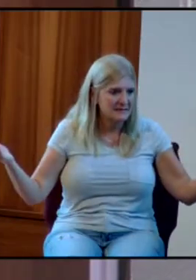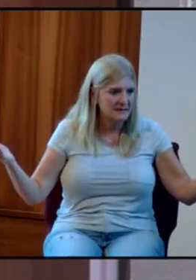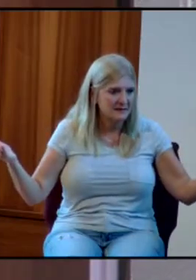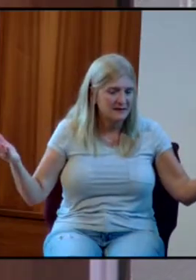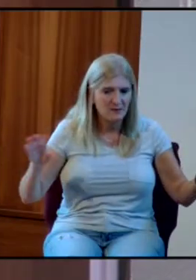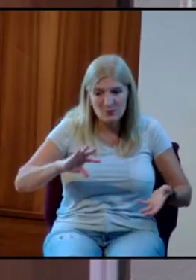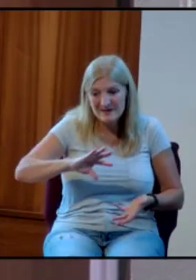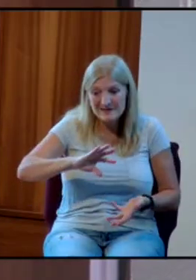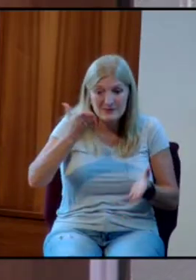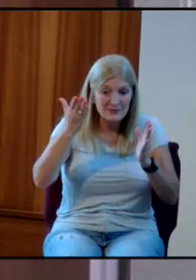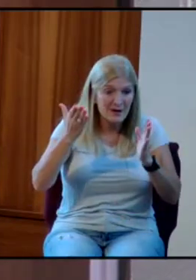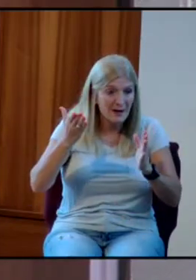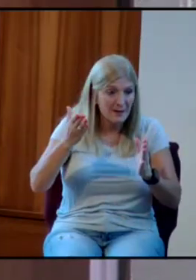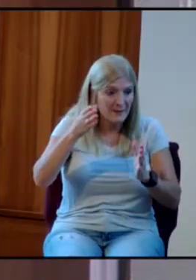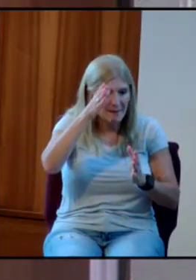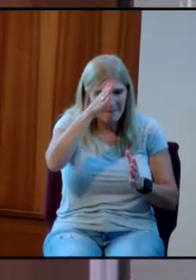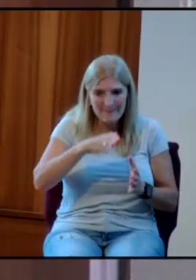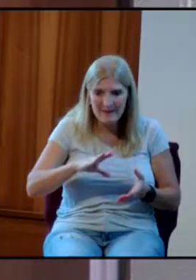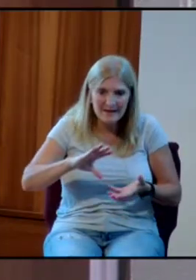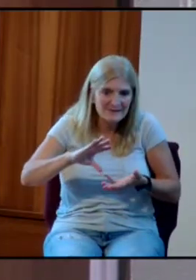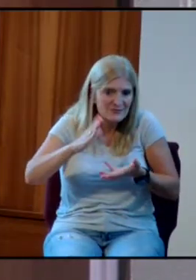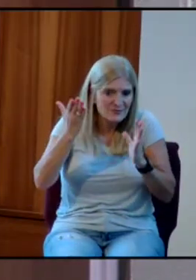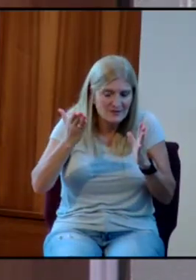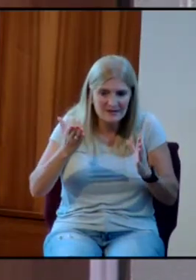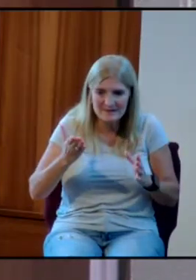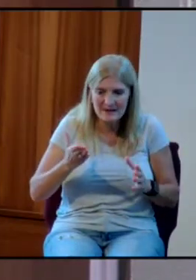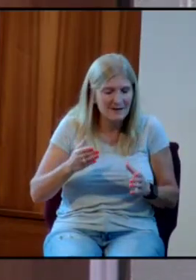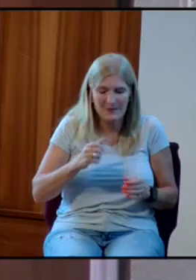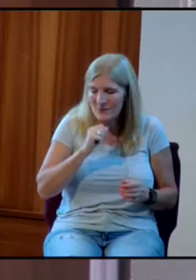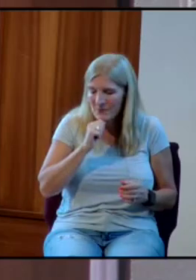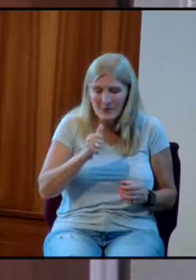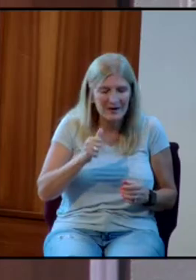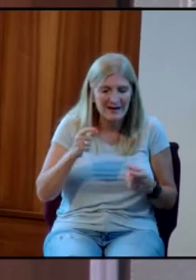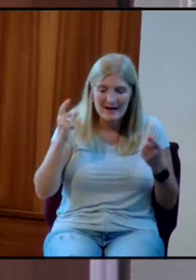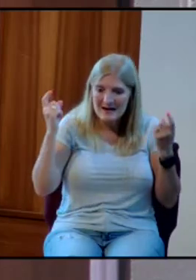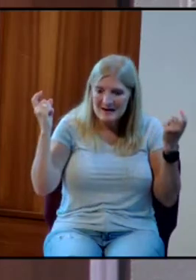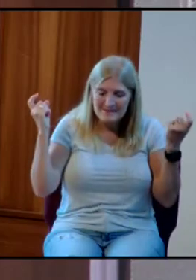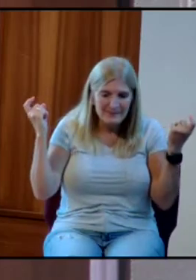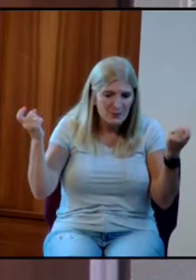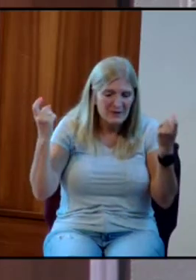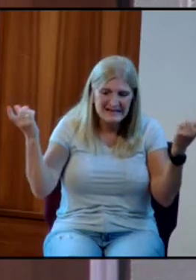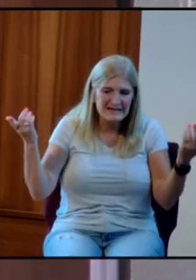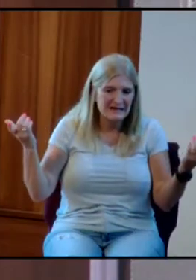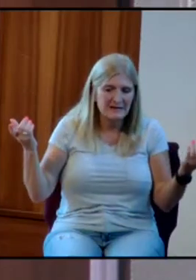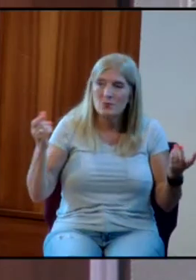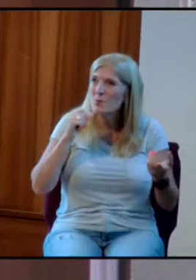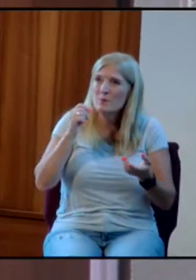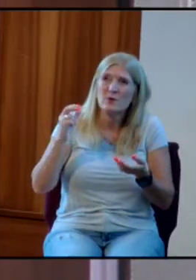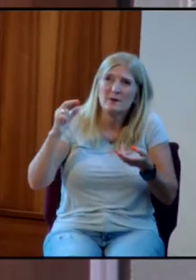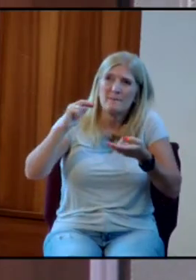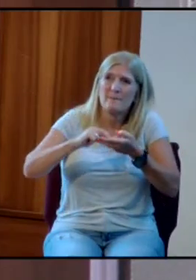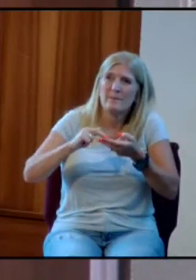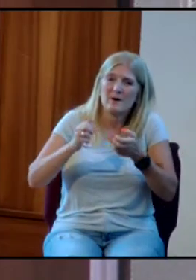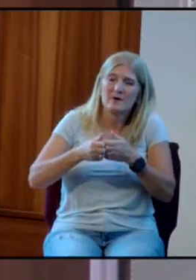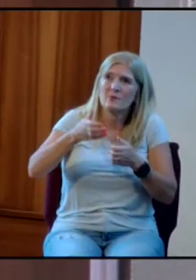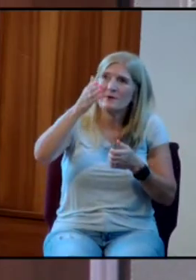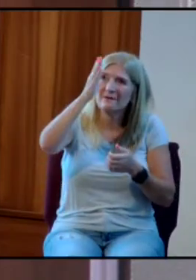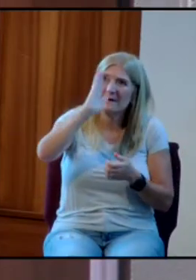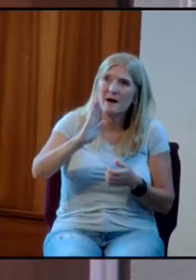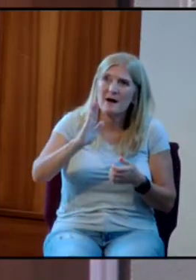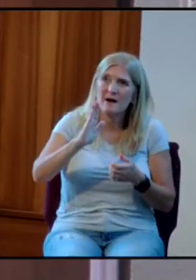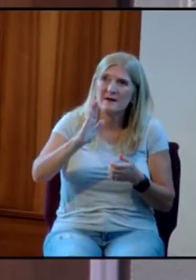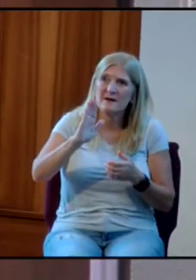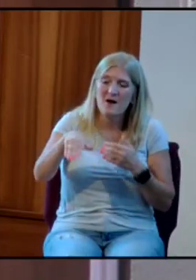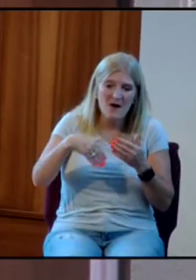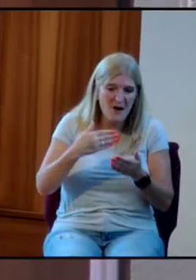things up. We treated each other poorly. We didn't keep our deal with God. All we like